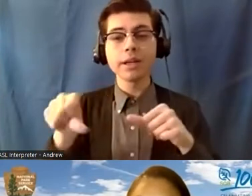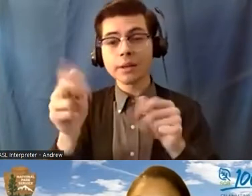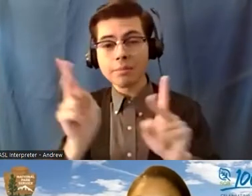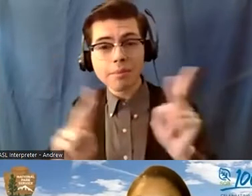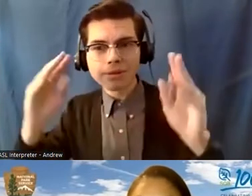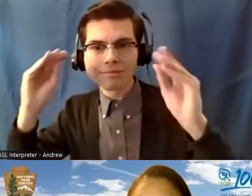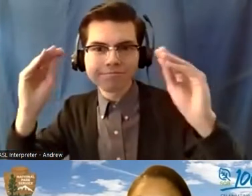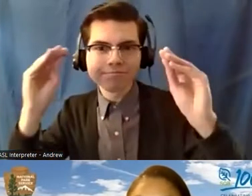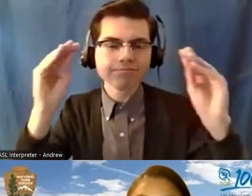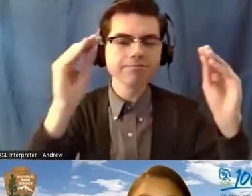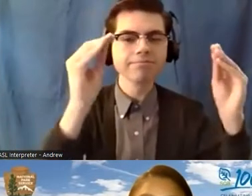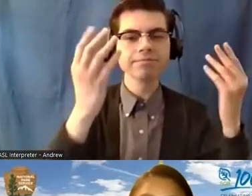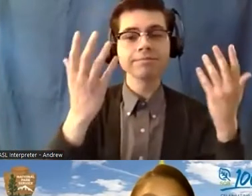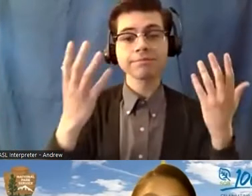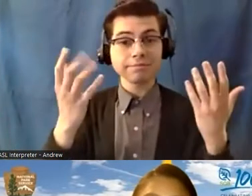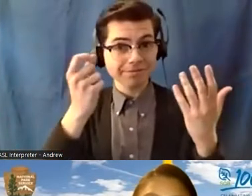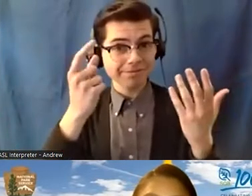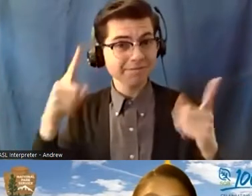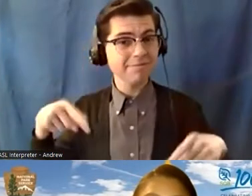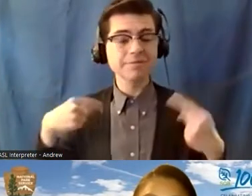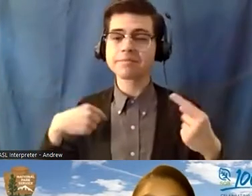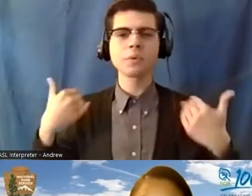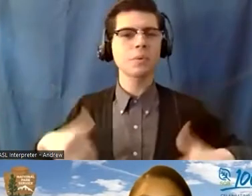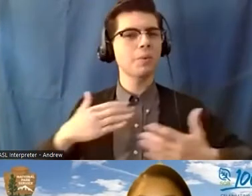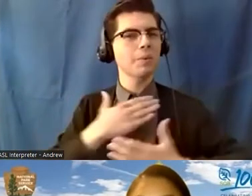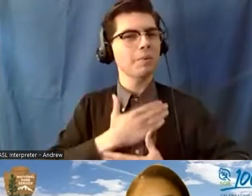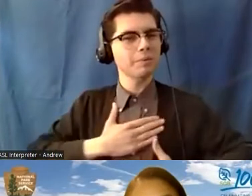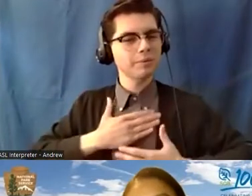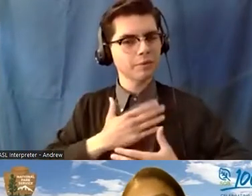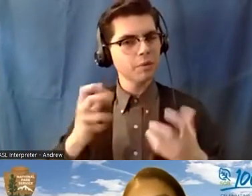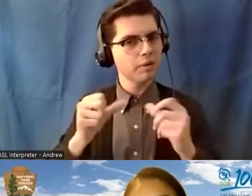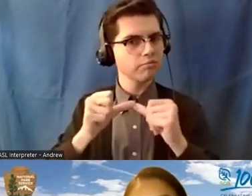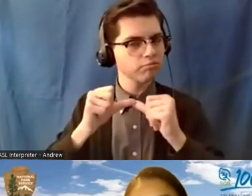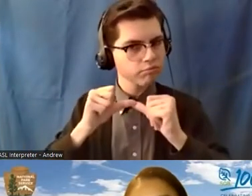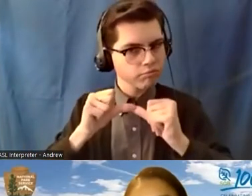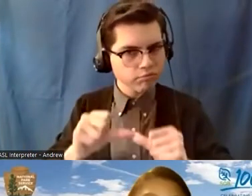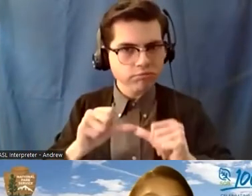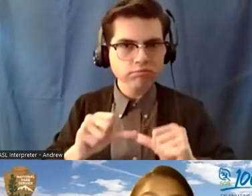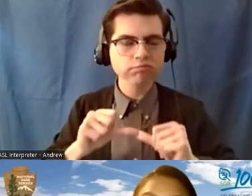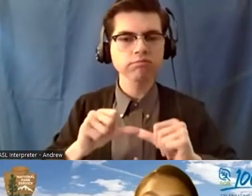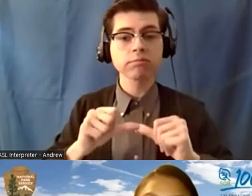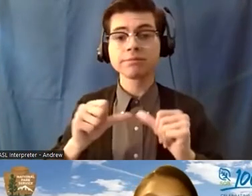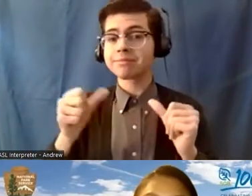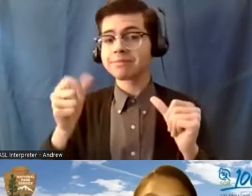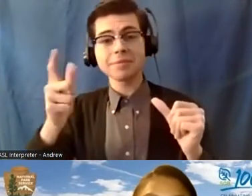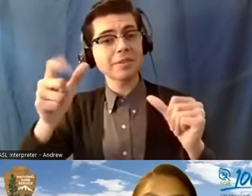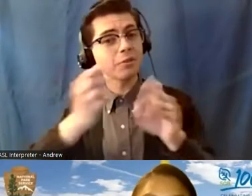But it's something that I have greatly appreciated and want to continue later in my career.